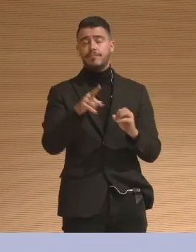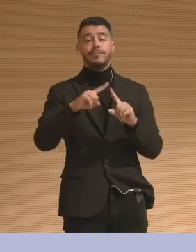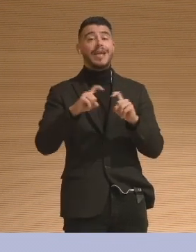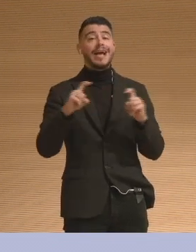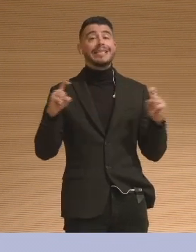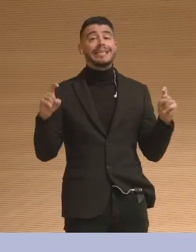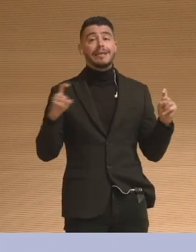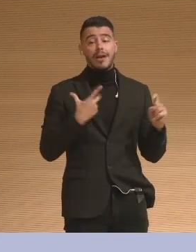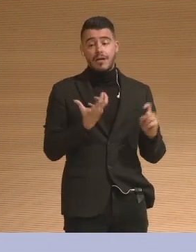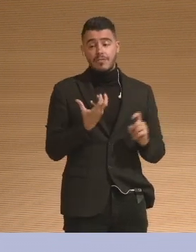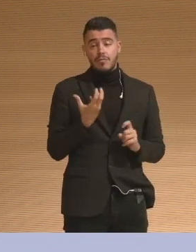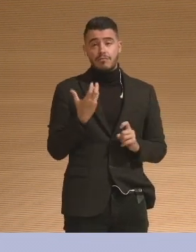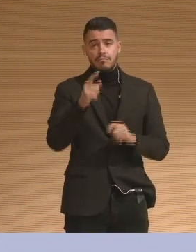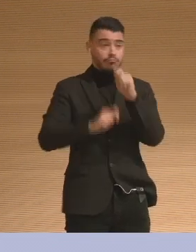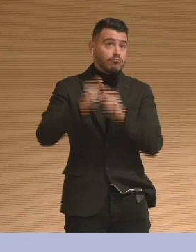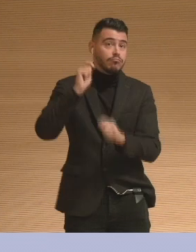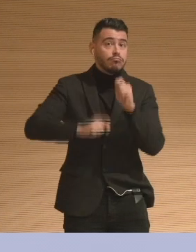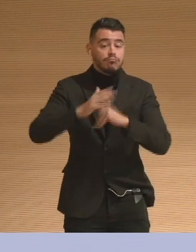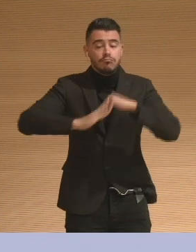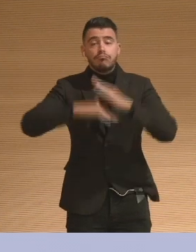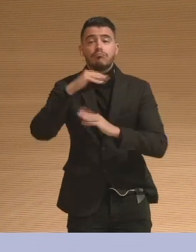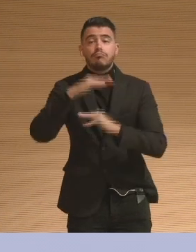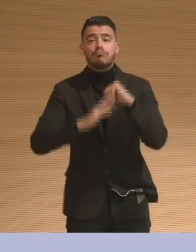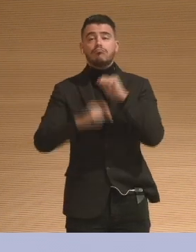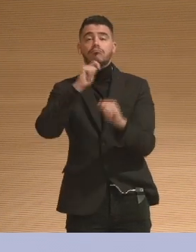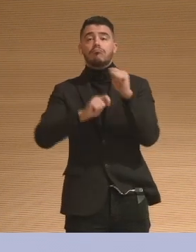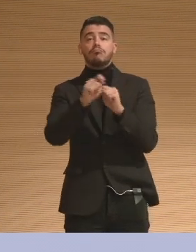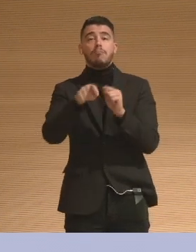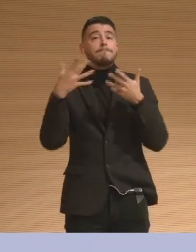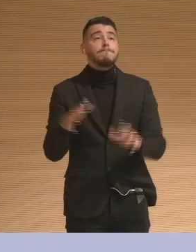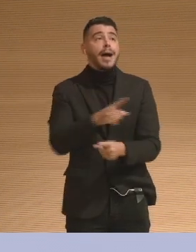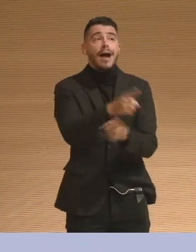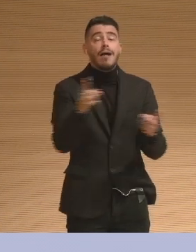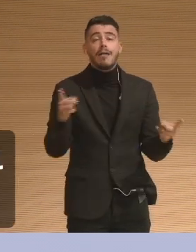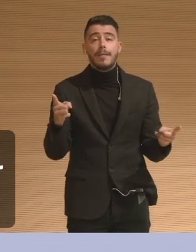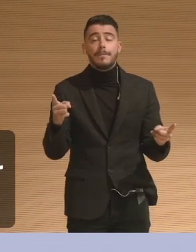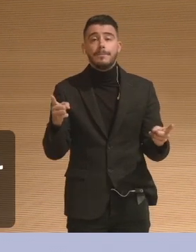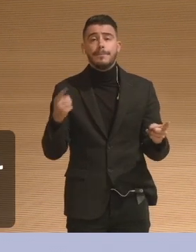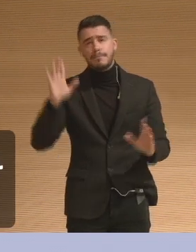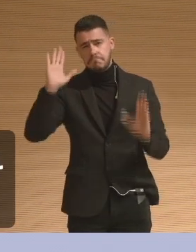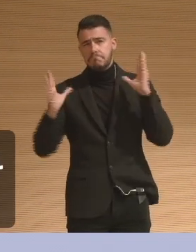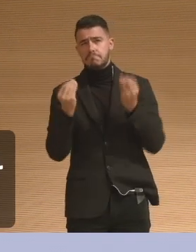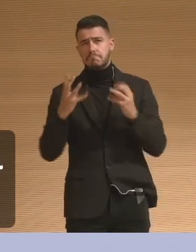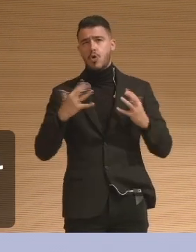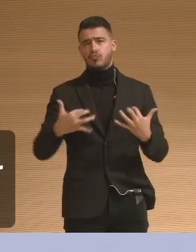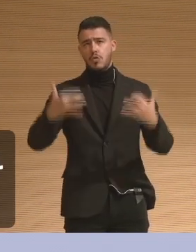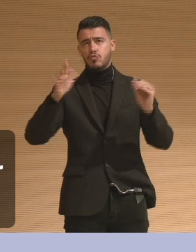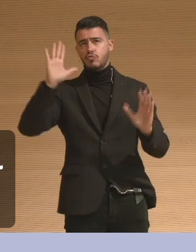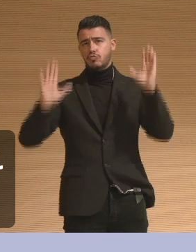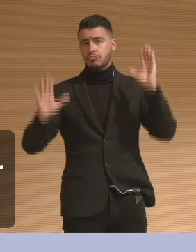You had the hopes, the dreams, the aspirations. You hit the obstacles, the pitfalls. Something resulted.